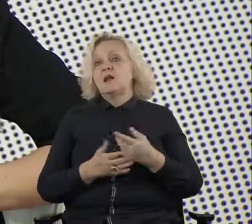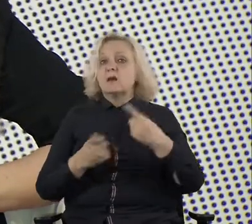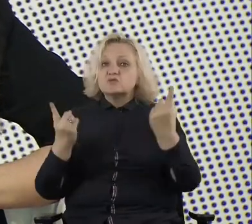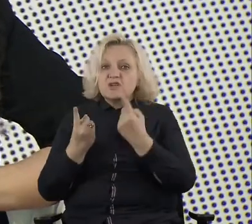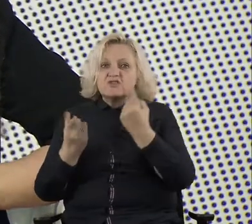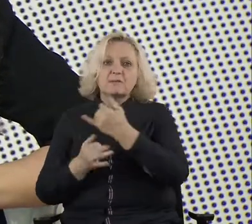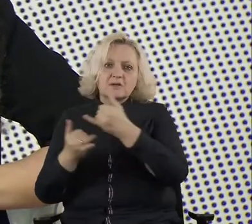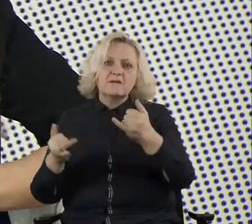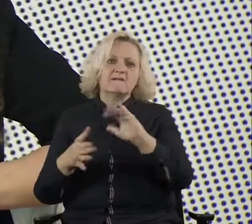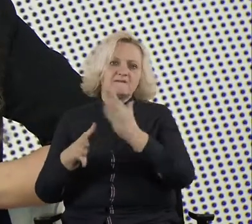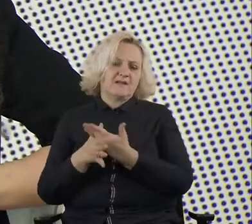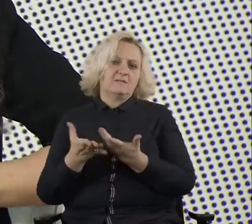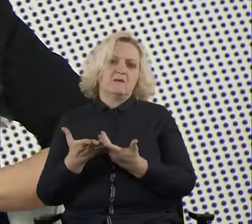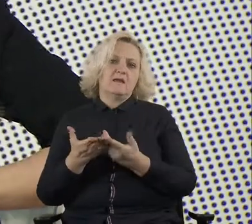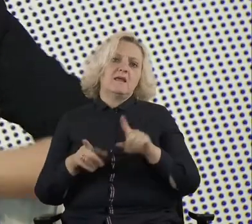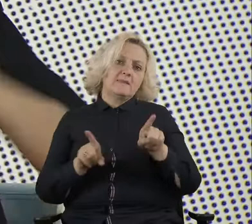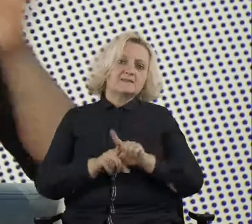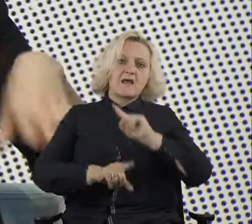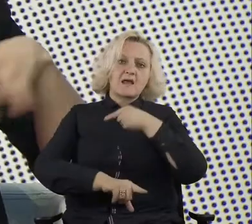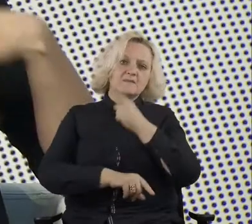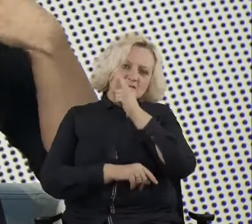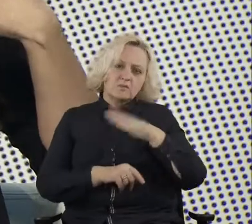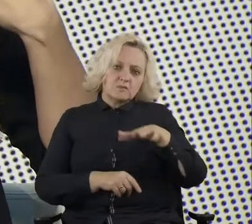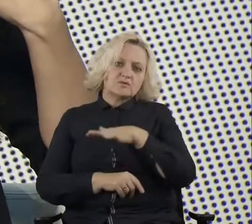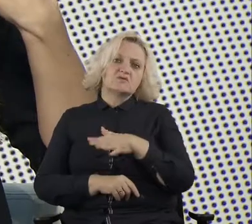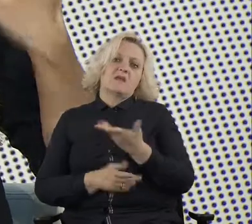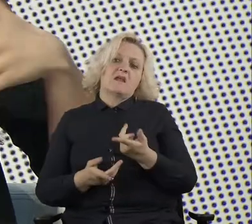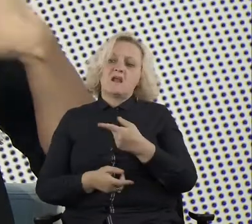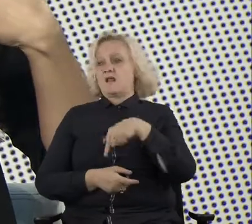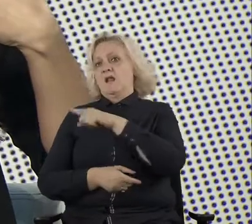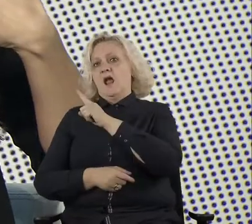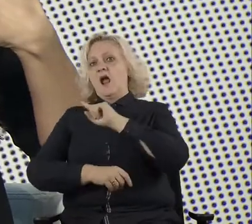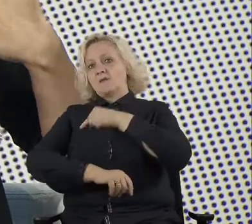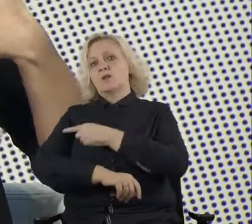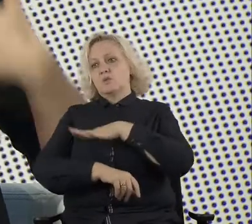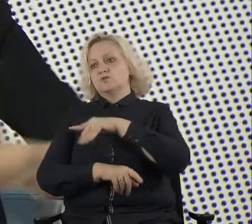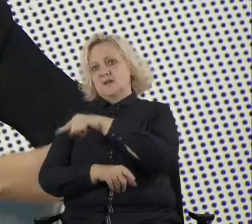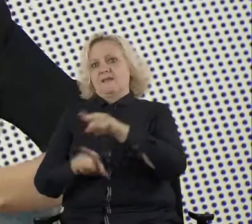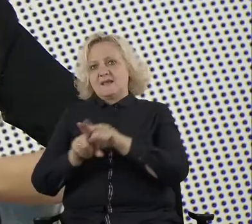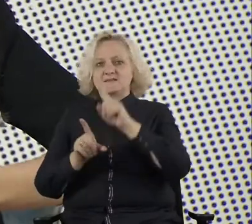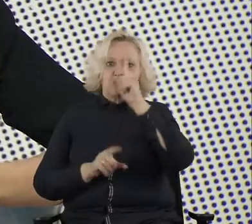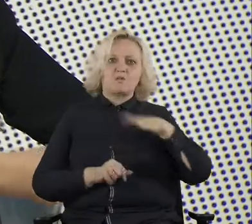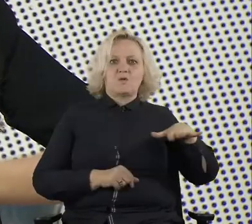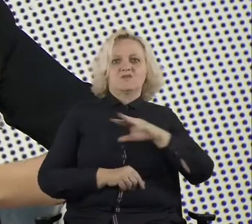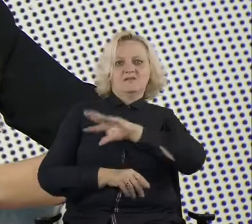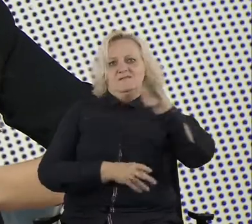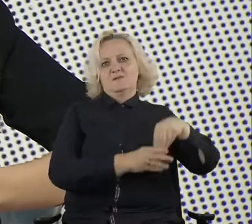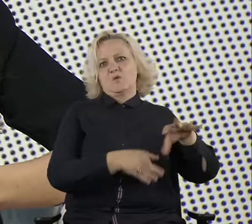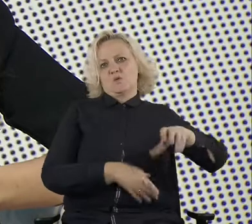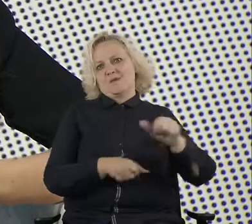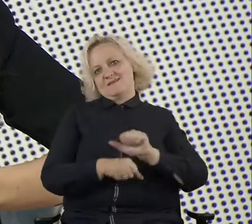are also belong to the society. Uh, because it, and so the, the thing that I think is